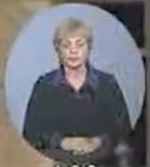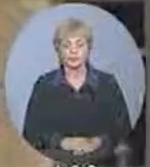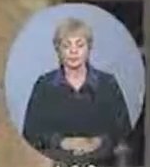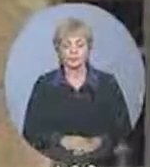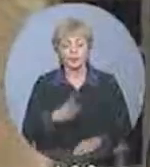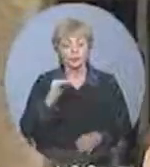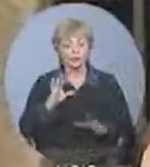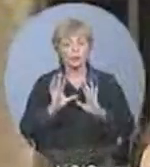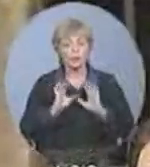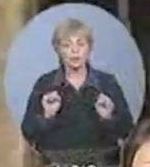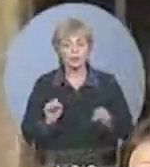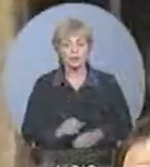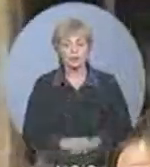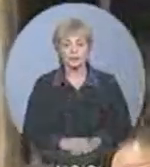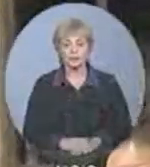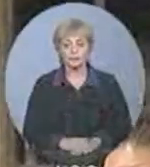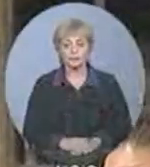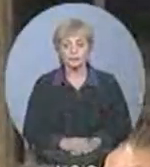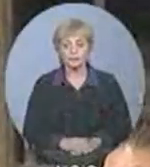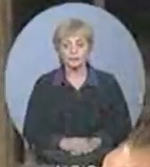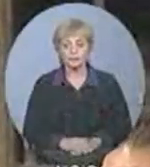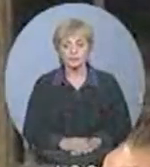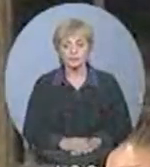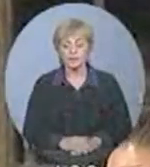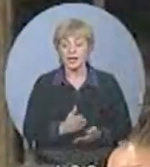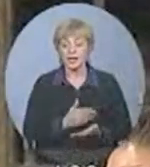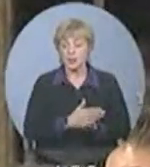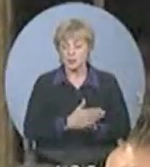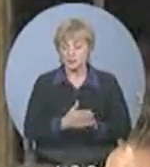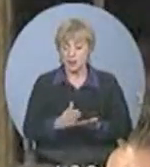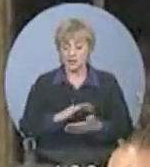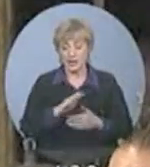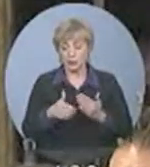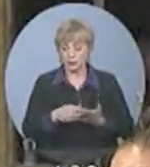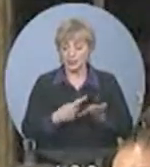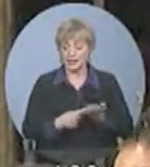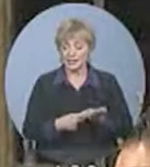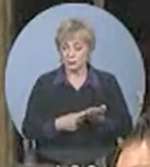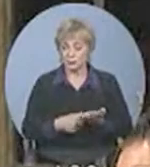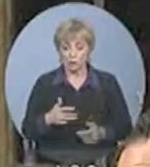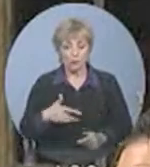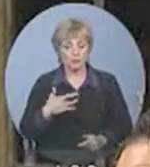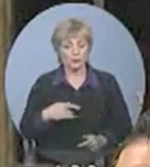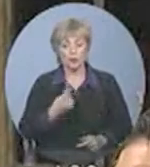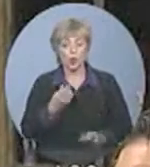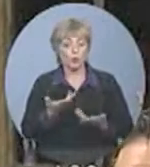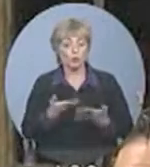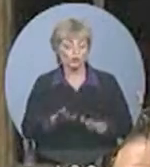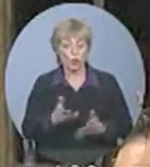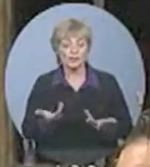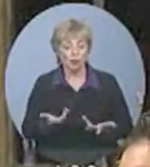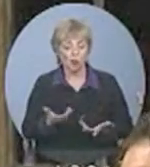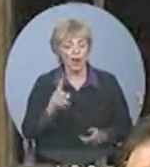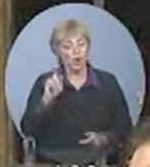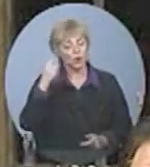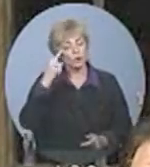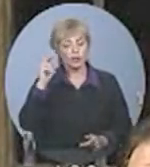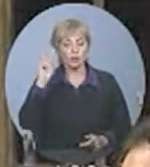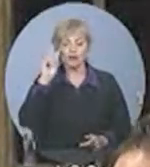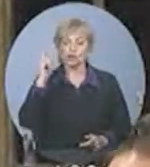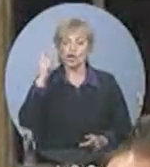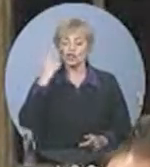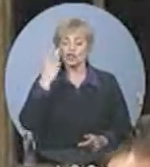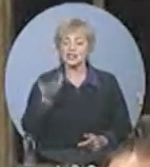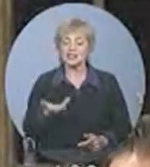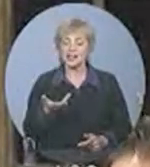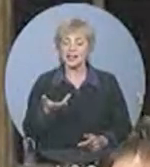With all this obfuscation, one thing is clear. The government's sudden reversal is a blow to Winnipeg, a blow to Canada, and a